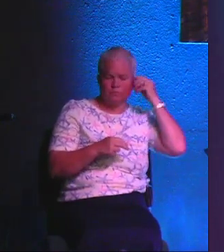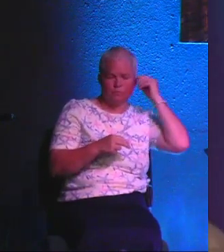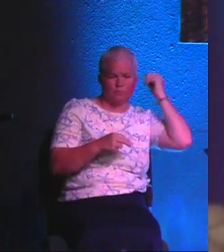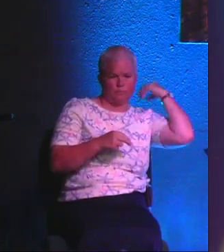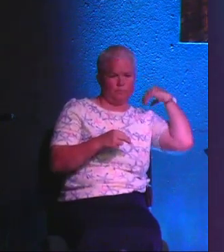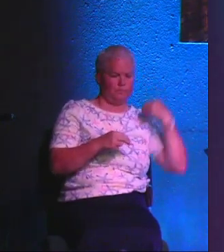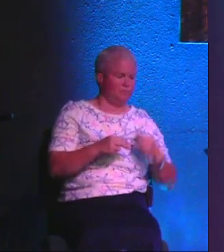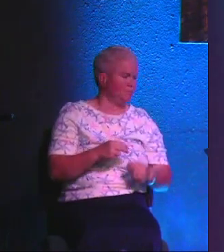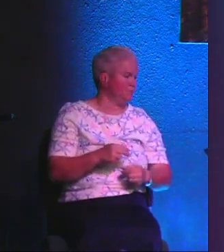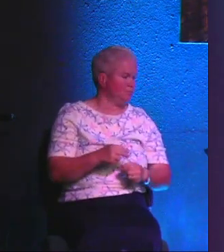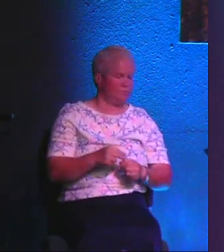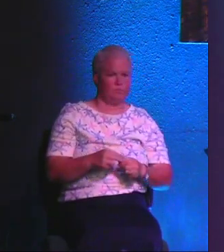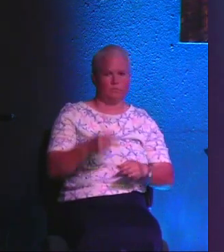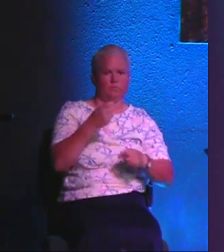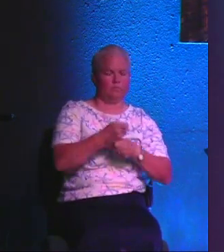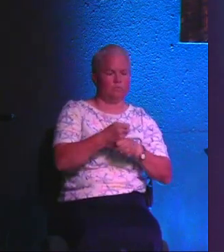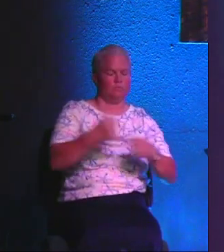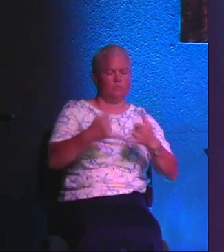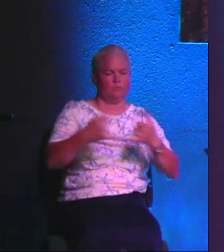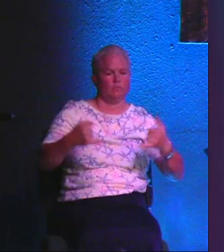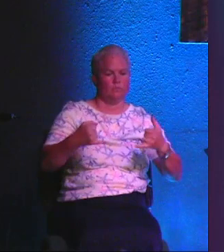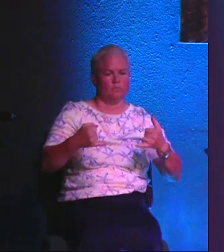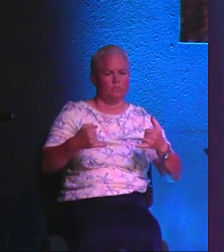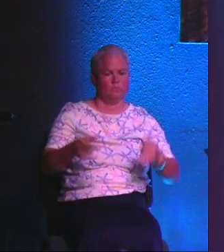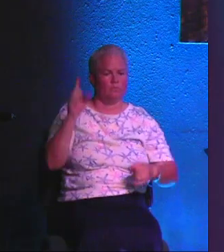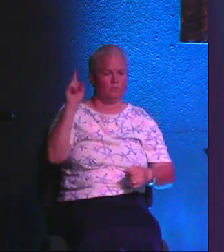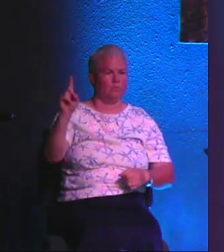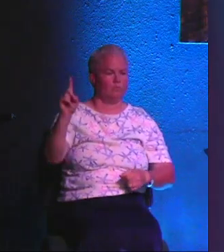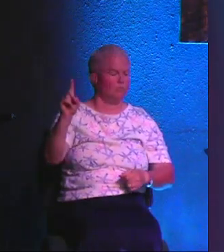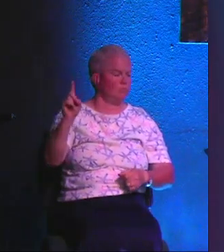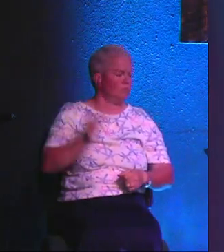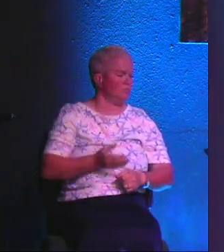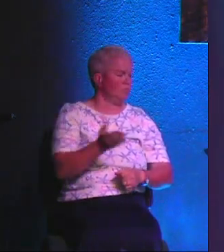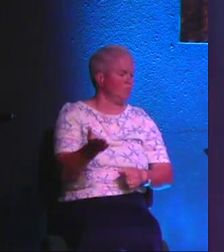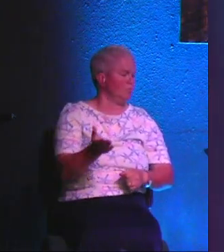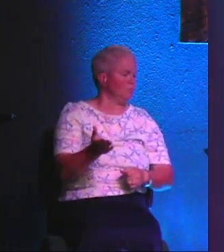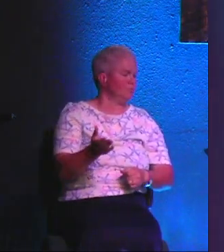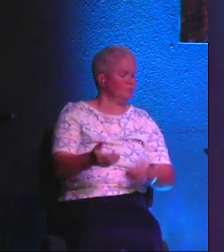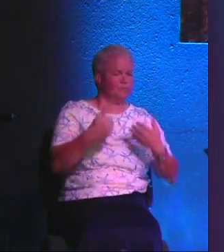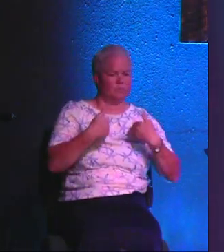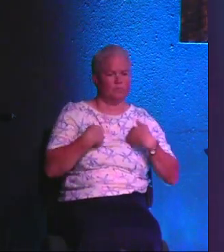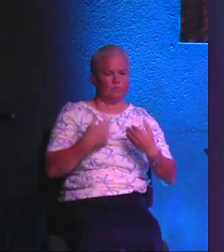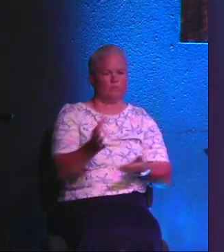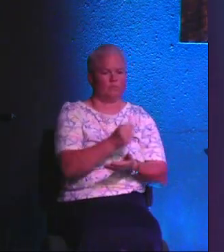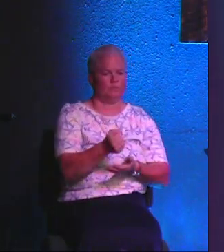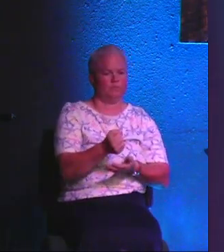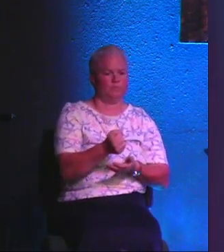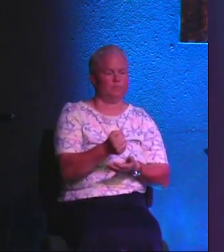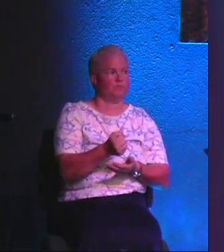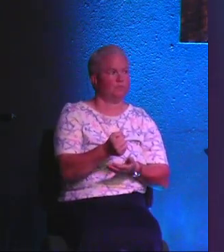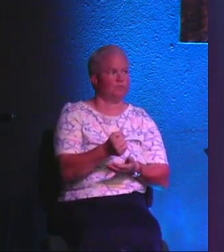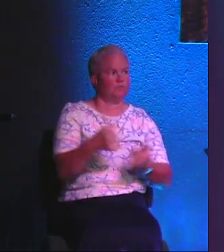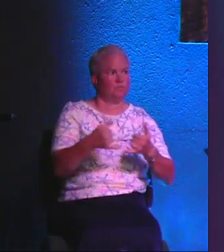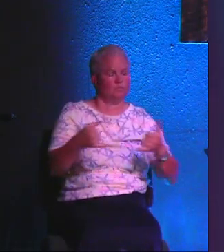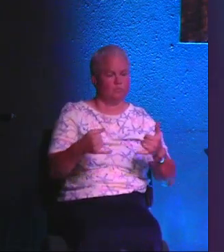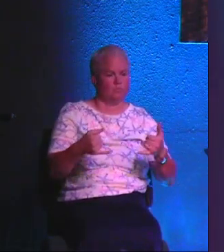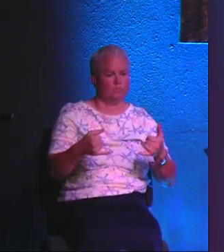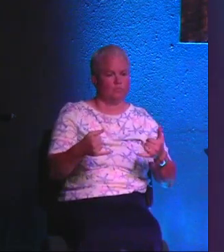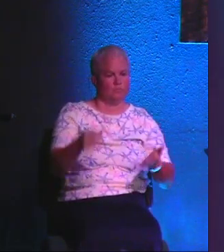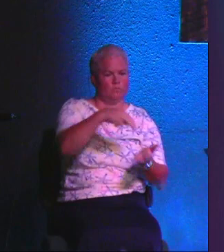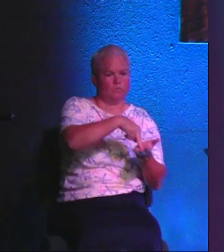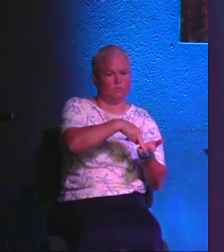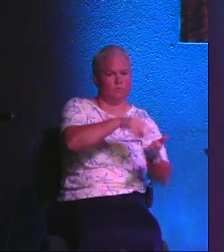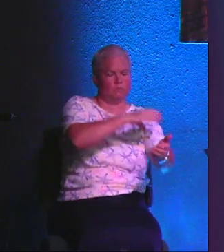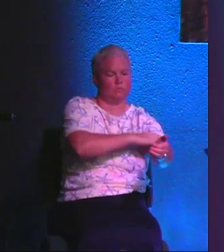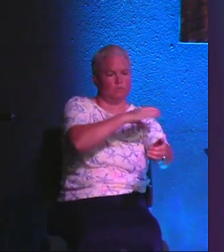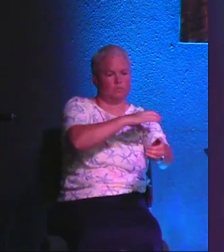fundamental things we must take a hard line on, and this is the number one thing that we have to take a hard line on, because if we